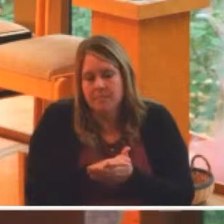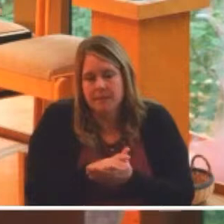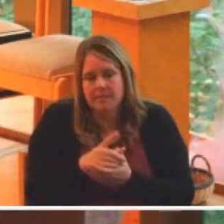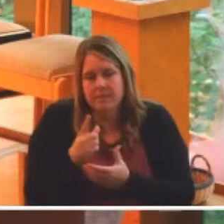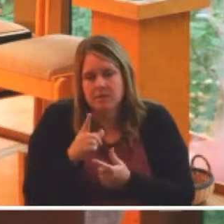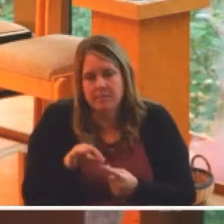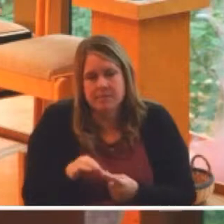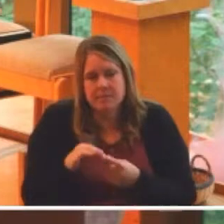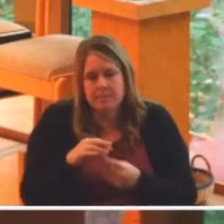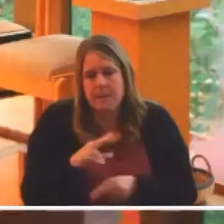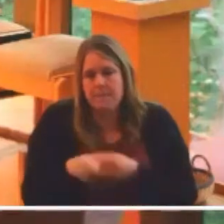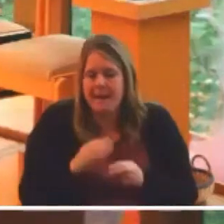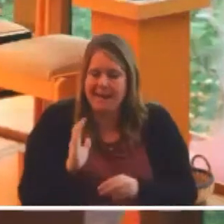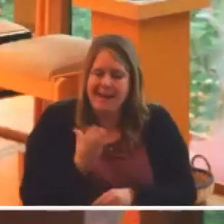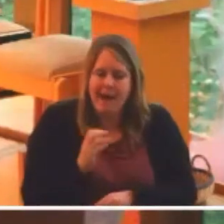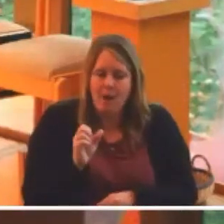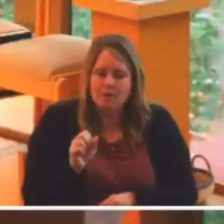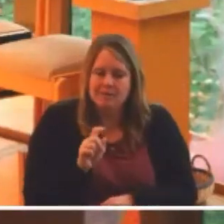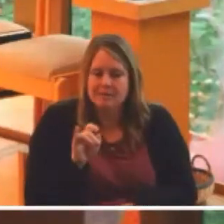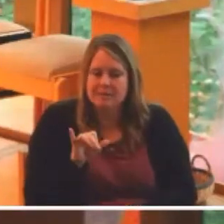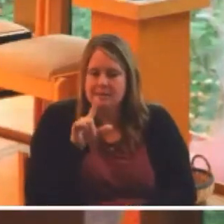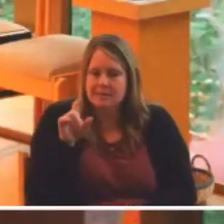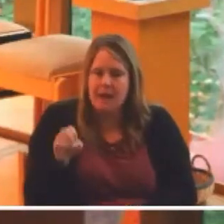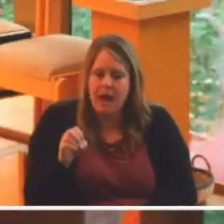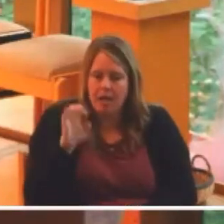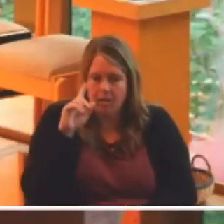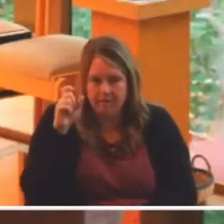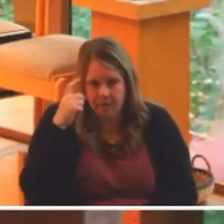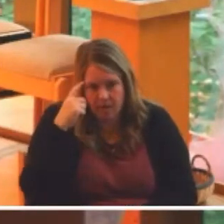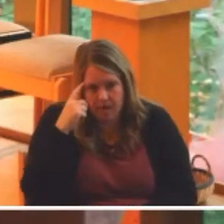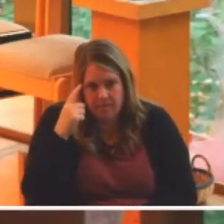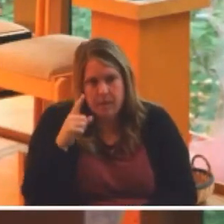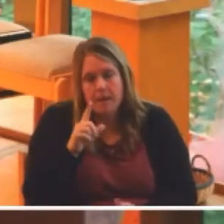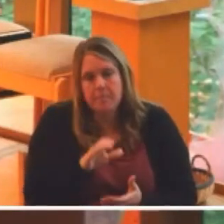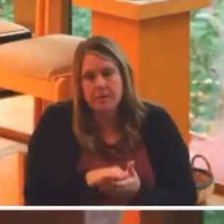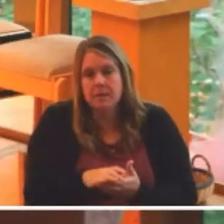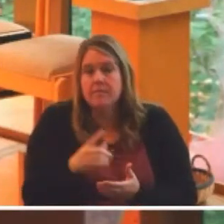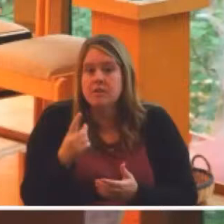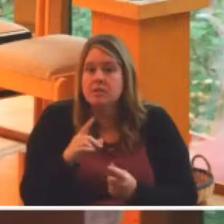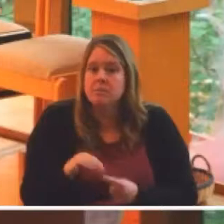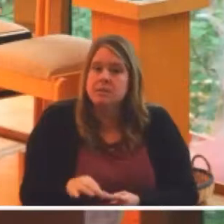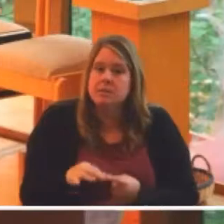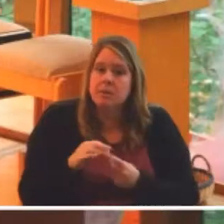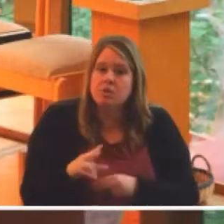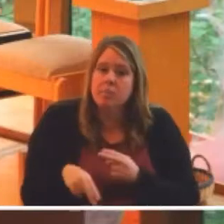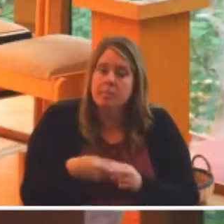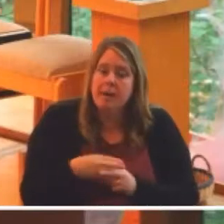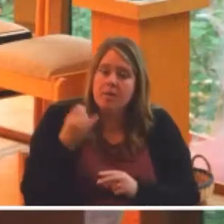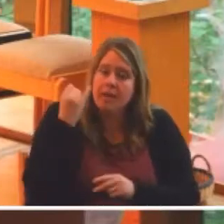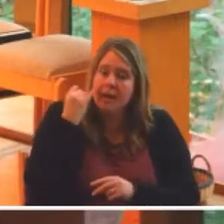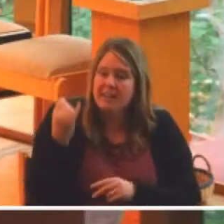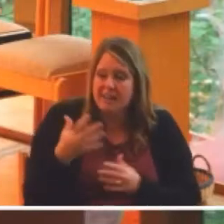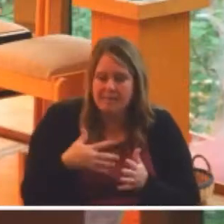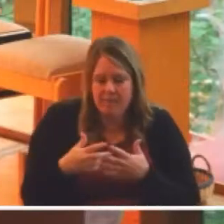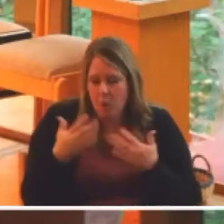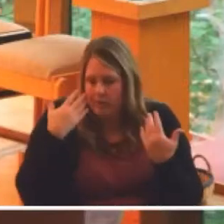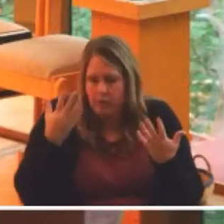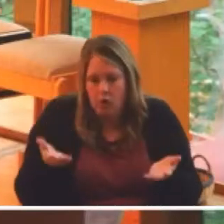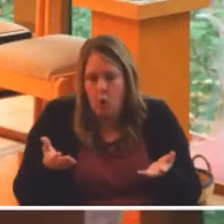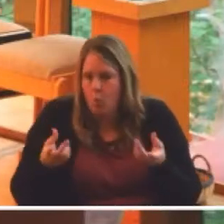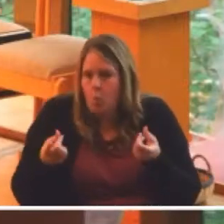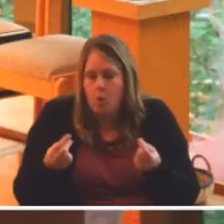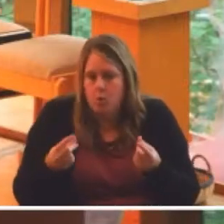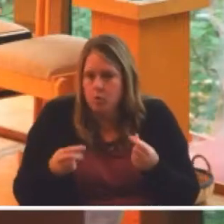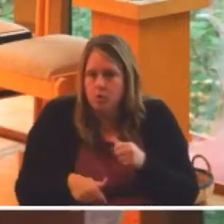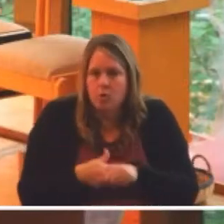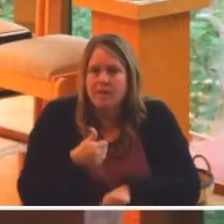particular form and style of government. I believe there's something special about the idea that even though we didn't quite know what we were doing, the founding